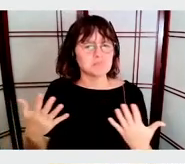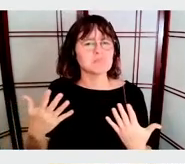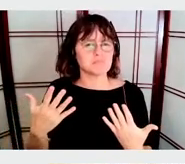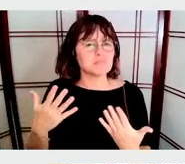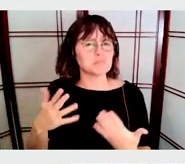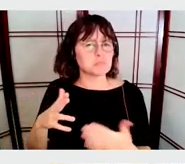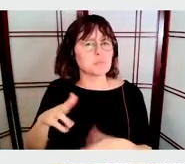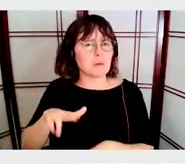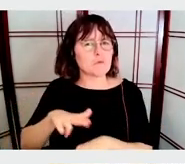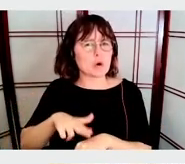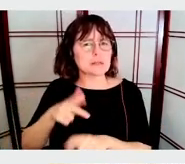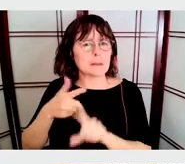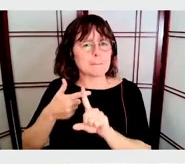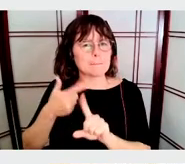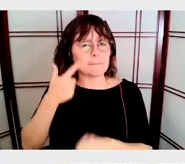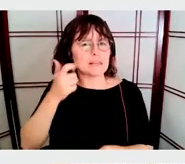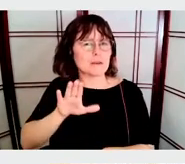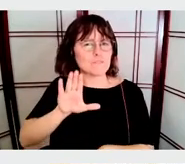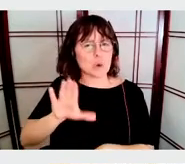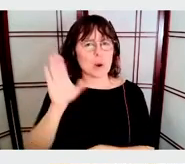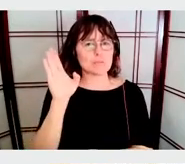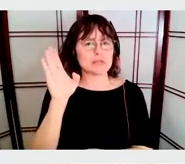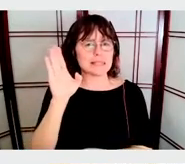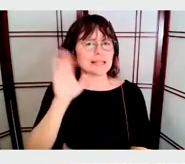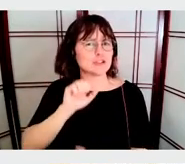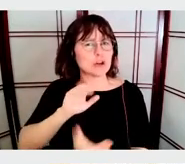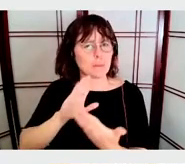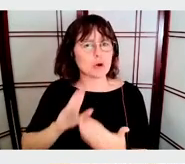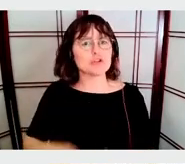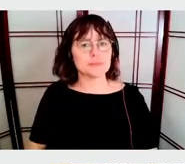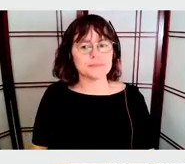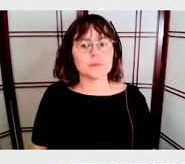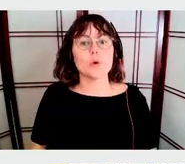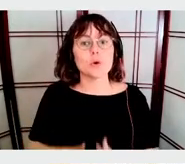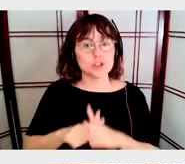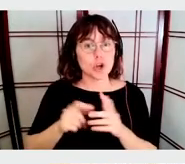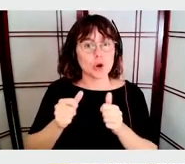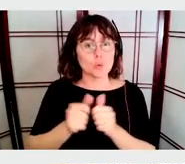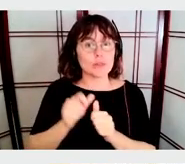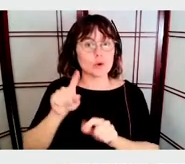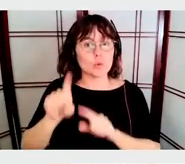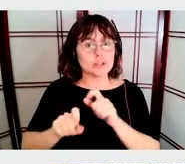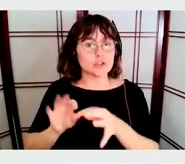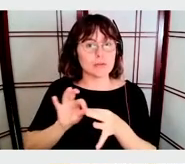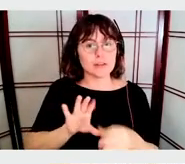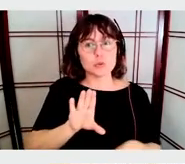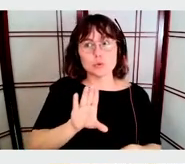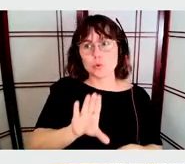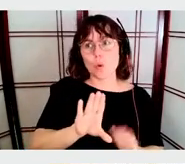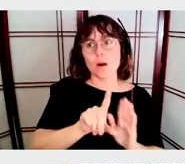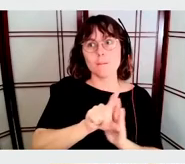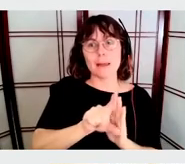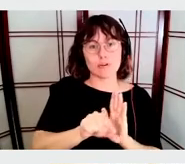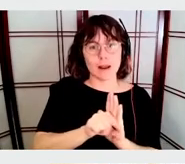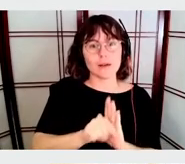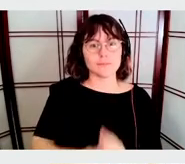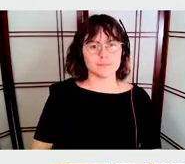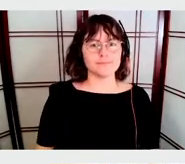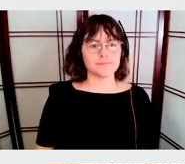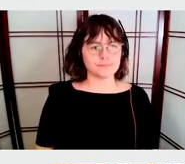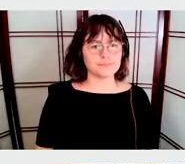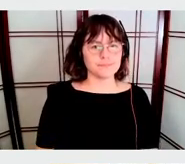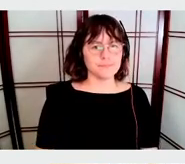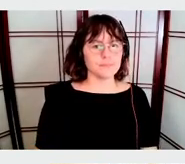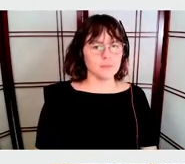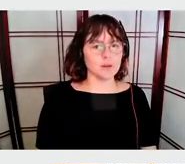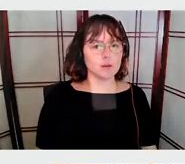So I'll start with a few of the questions that are focused on you and your background. Um, the first